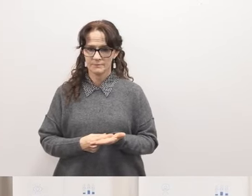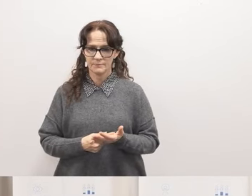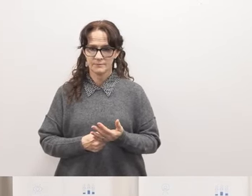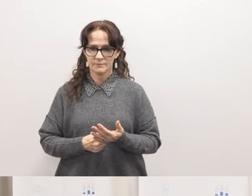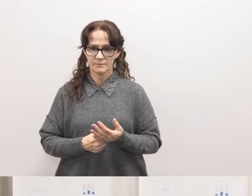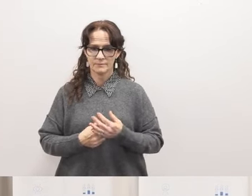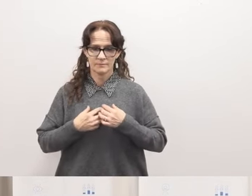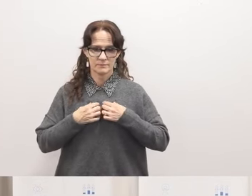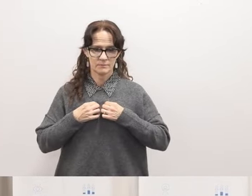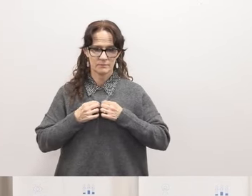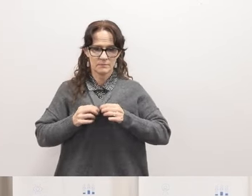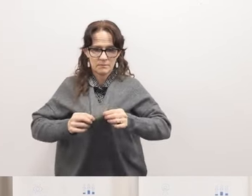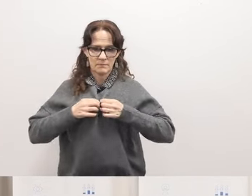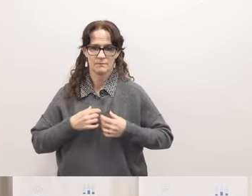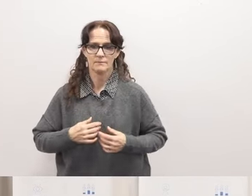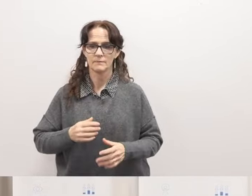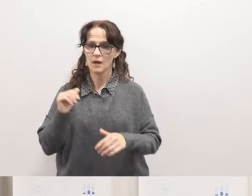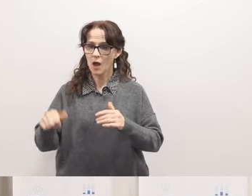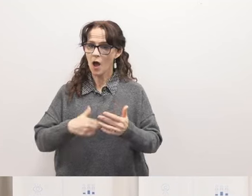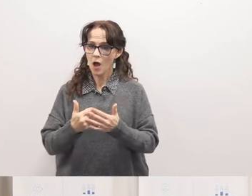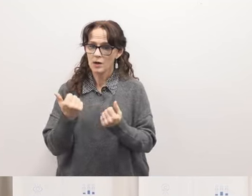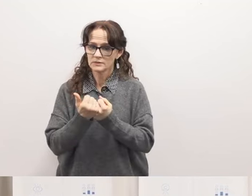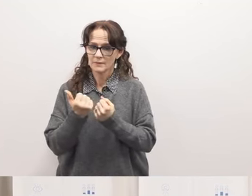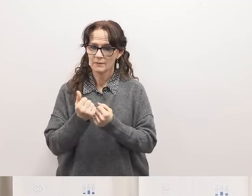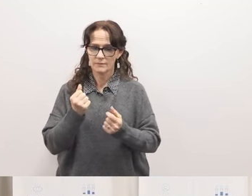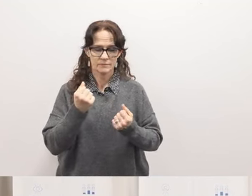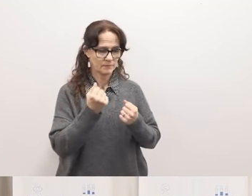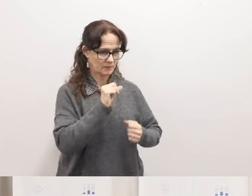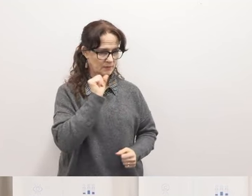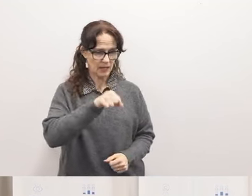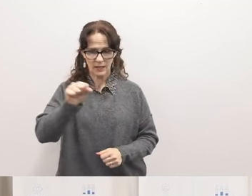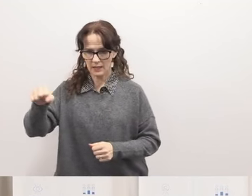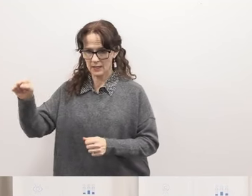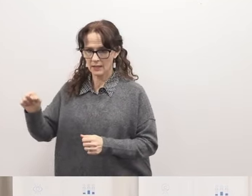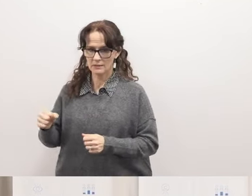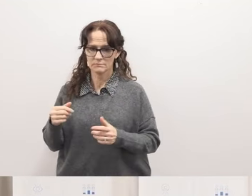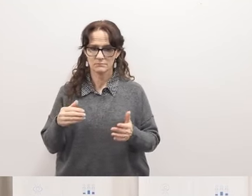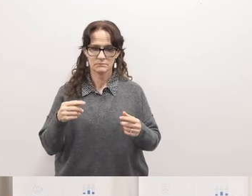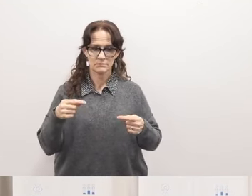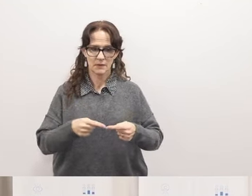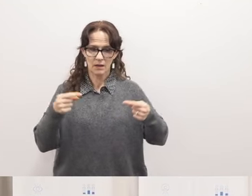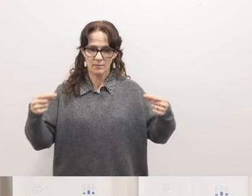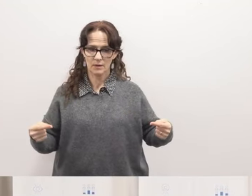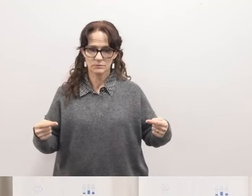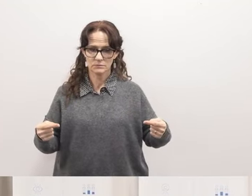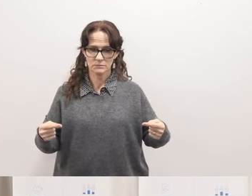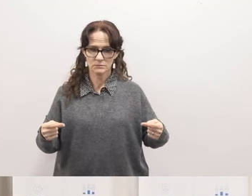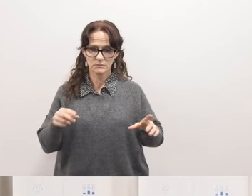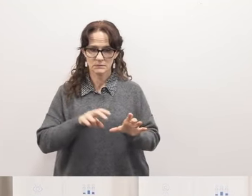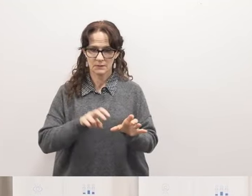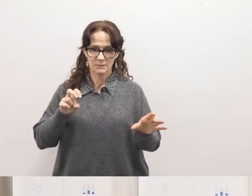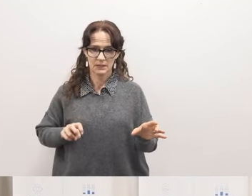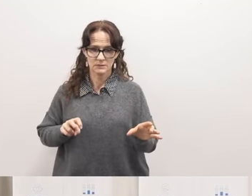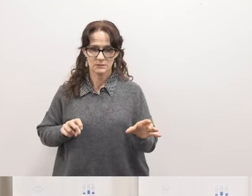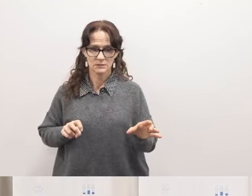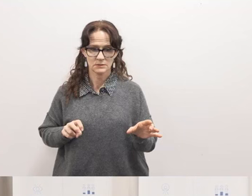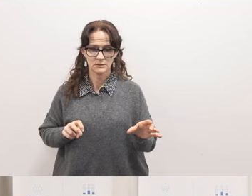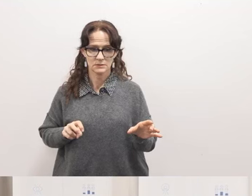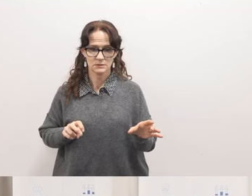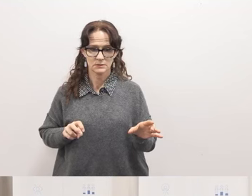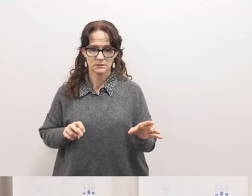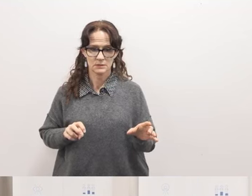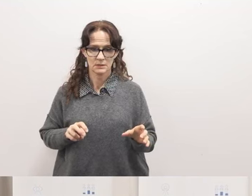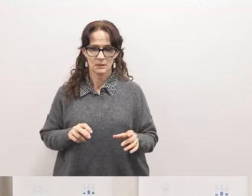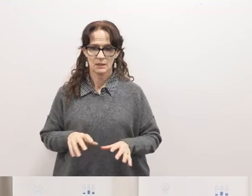um all in favor hi any opposed any abstentions um